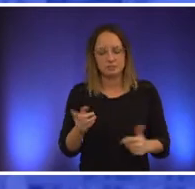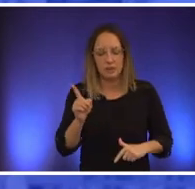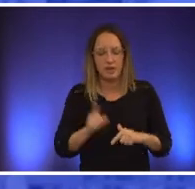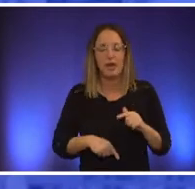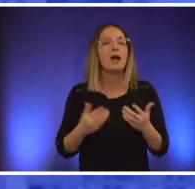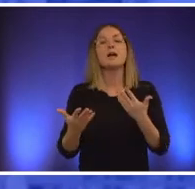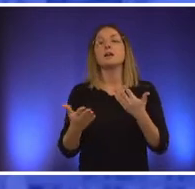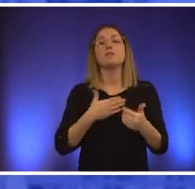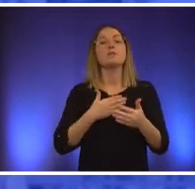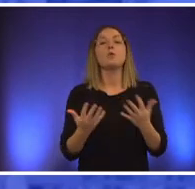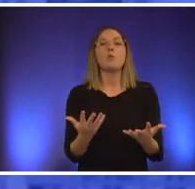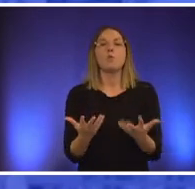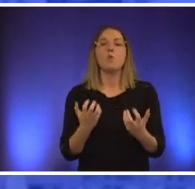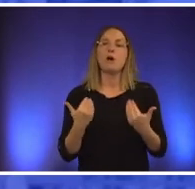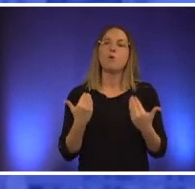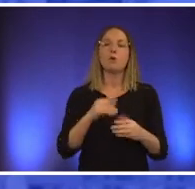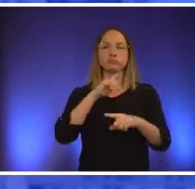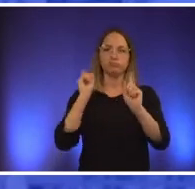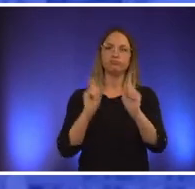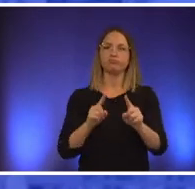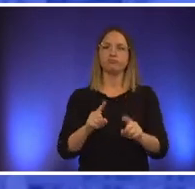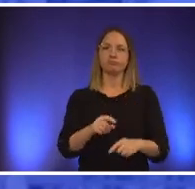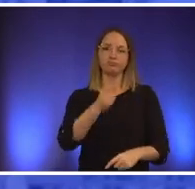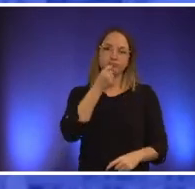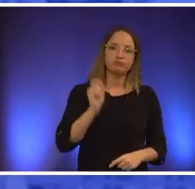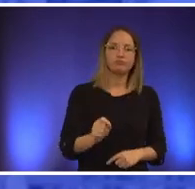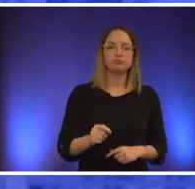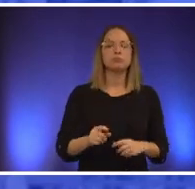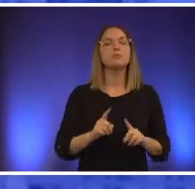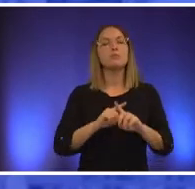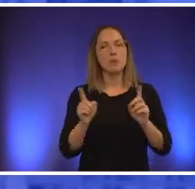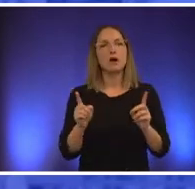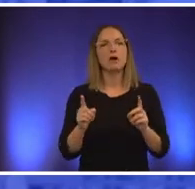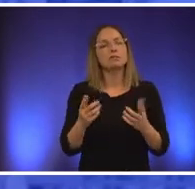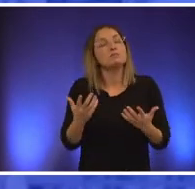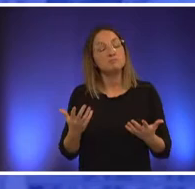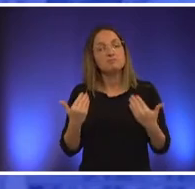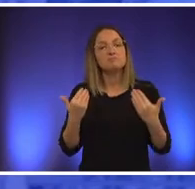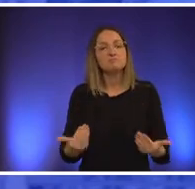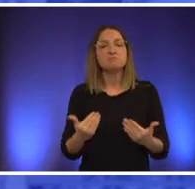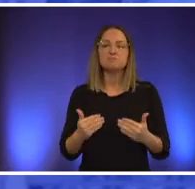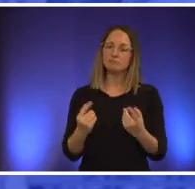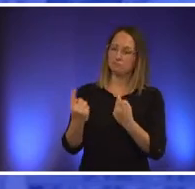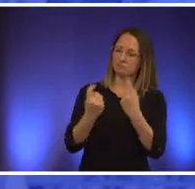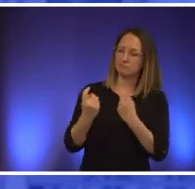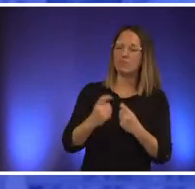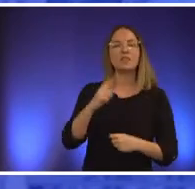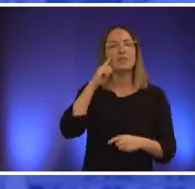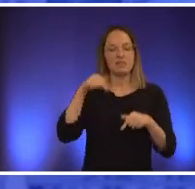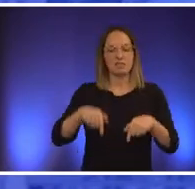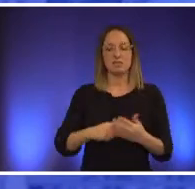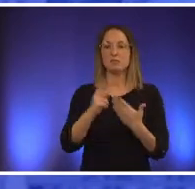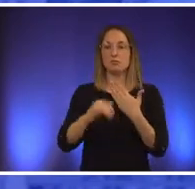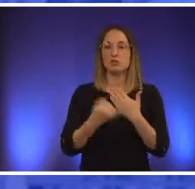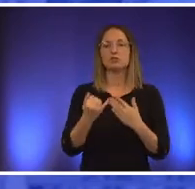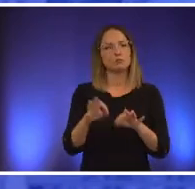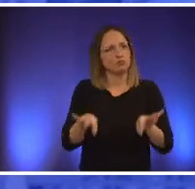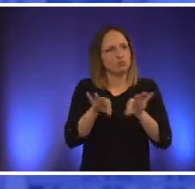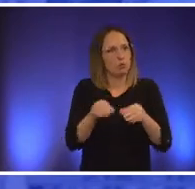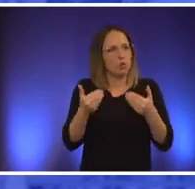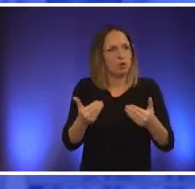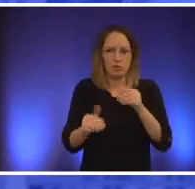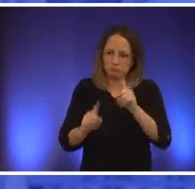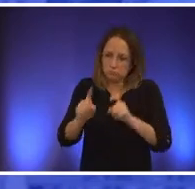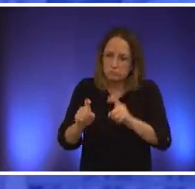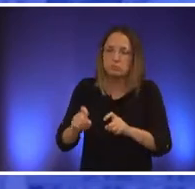but i get to ask questions and i and i think that this project deserves a lot more questions especially with a company like endeavor whose pack